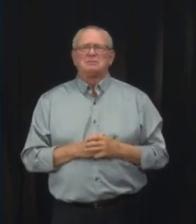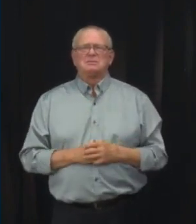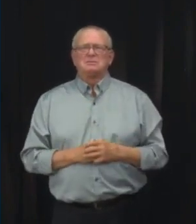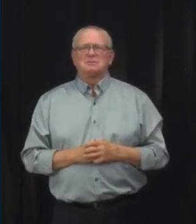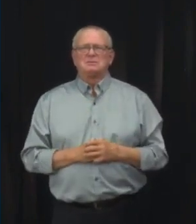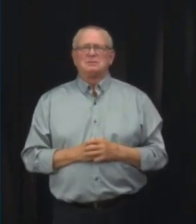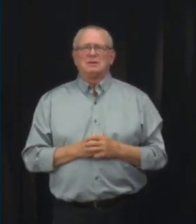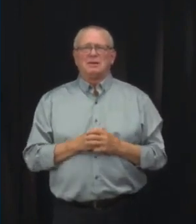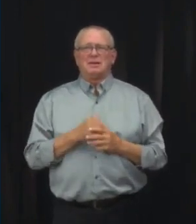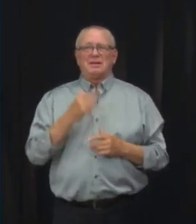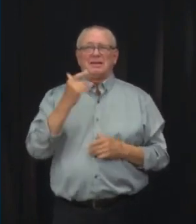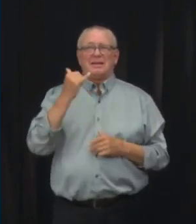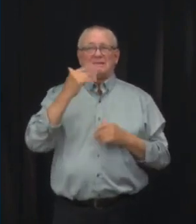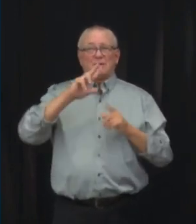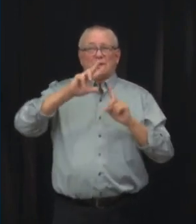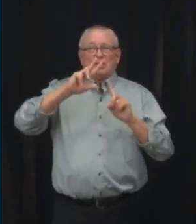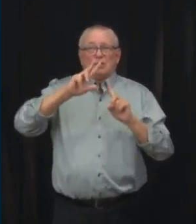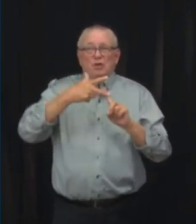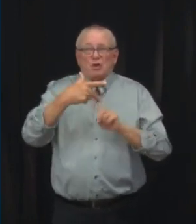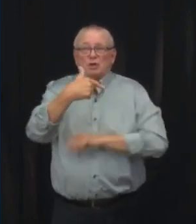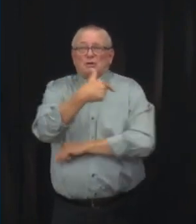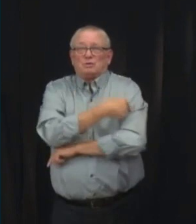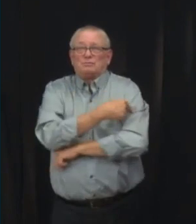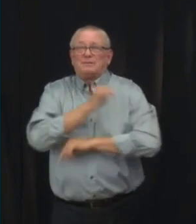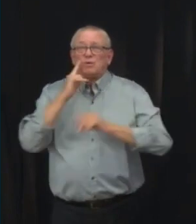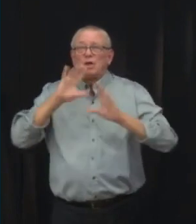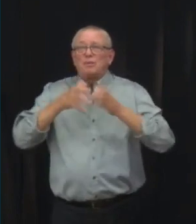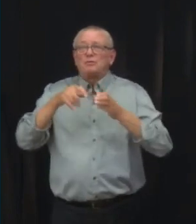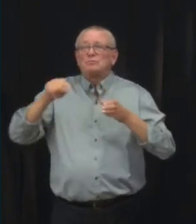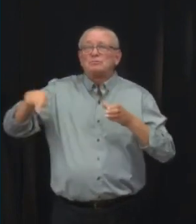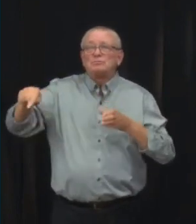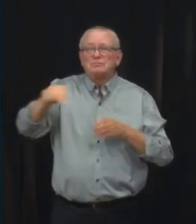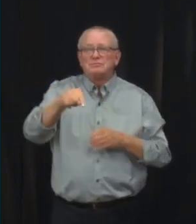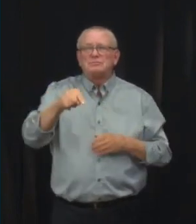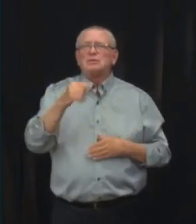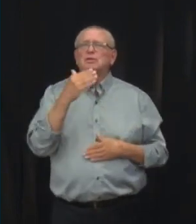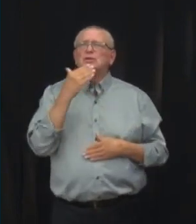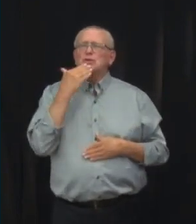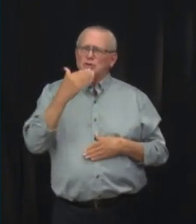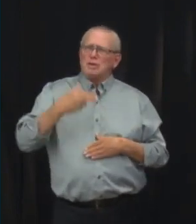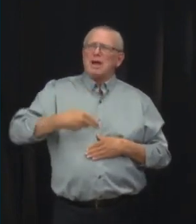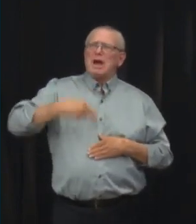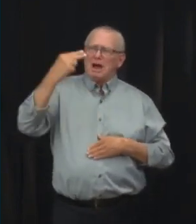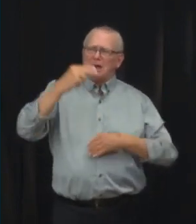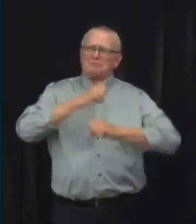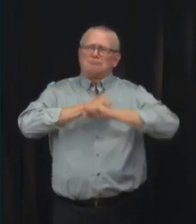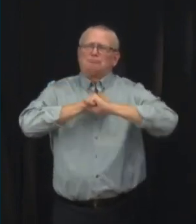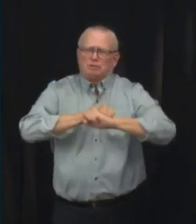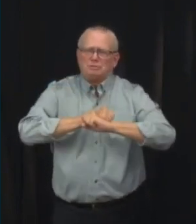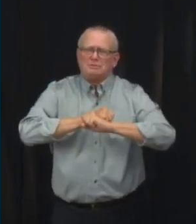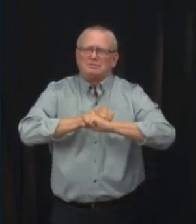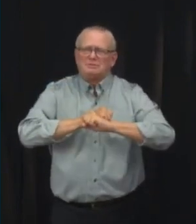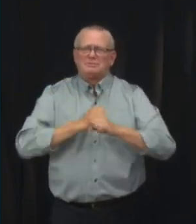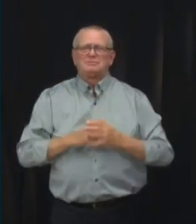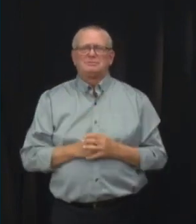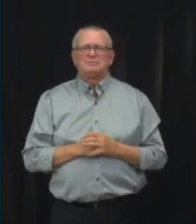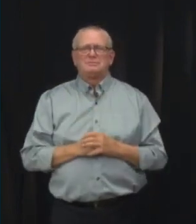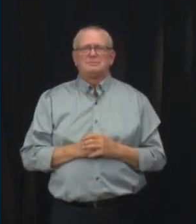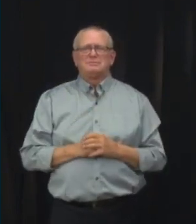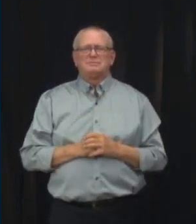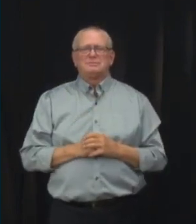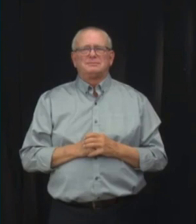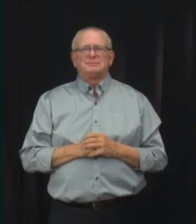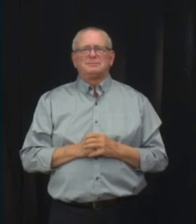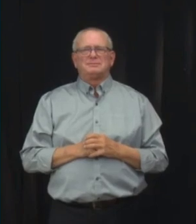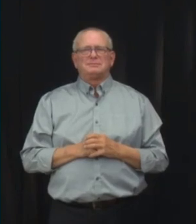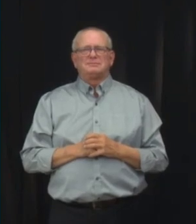doses in other groups continued to provide a high level of protection against severe outcomes. There has been